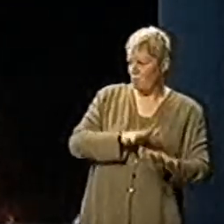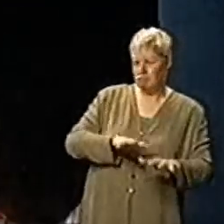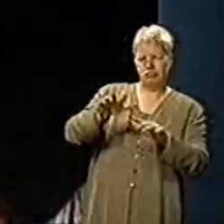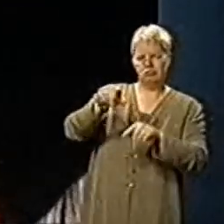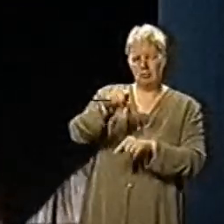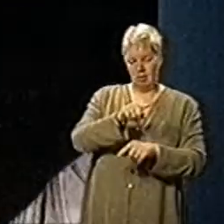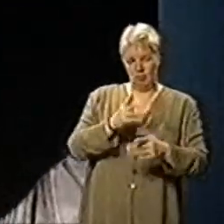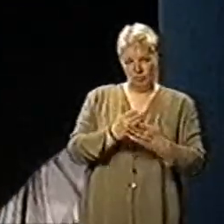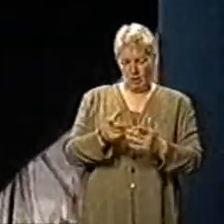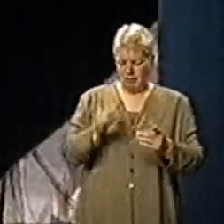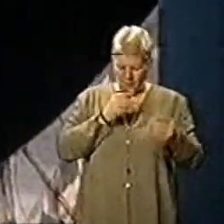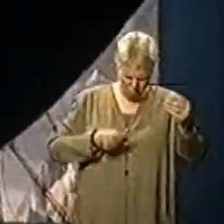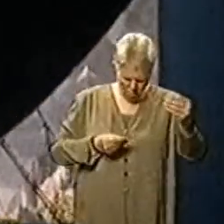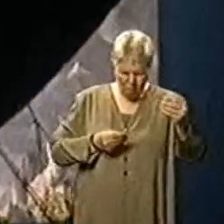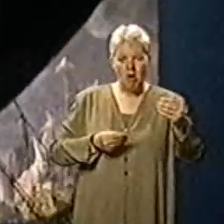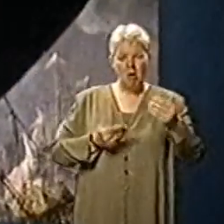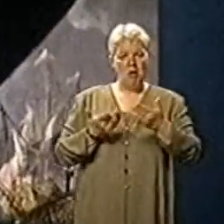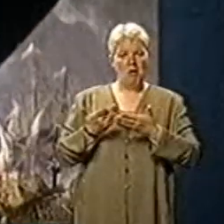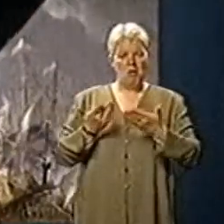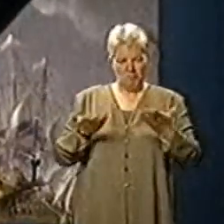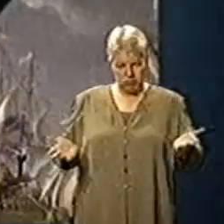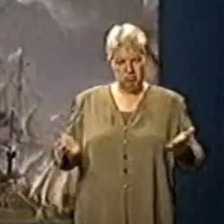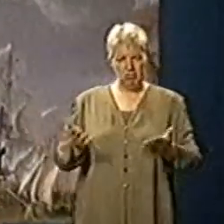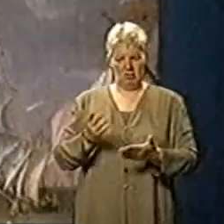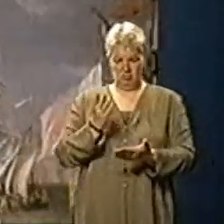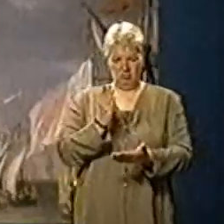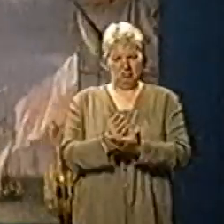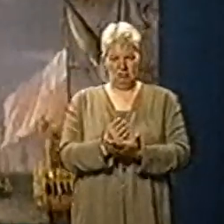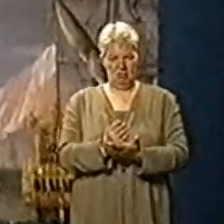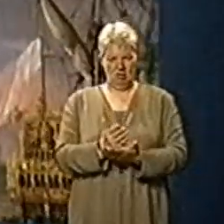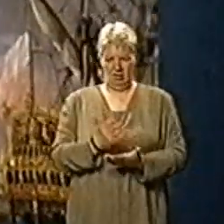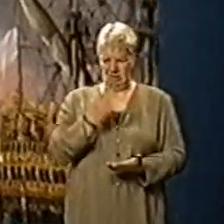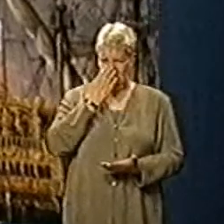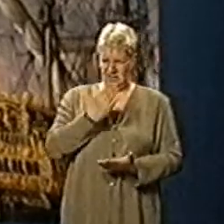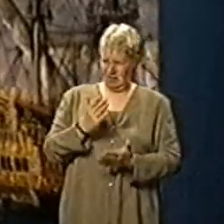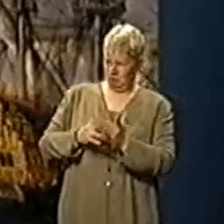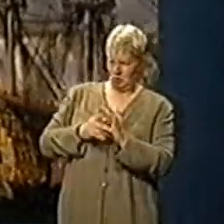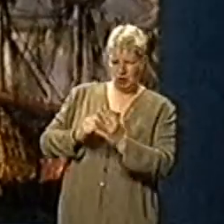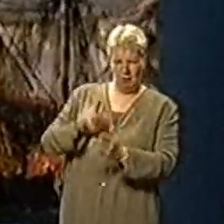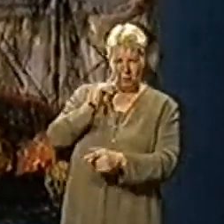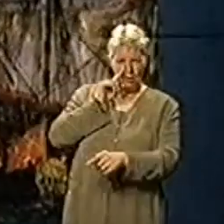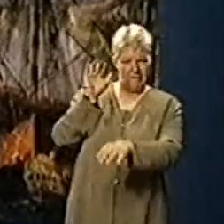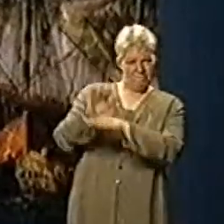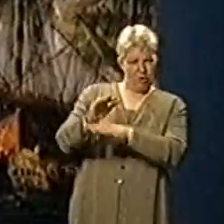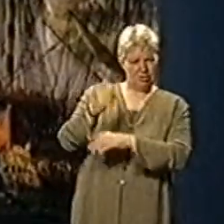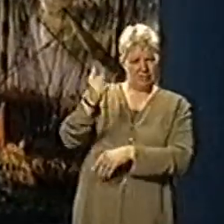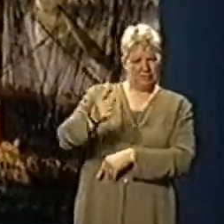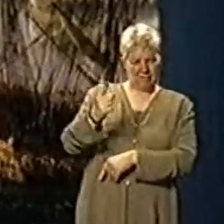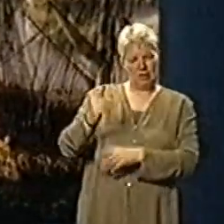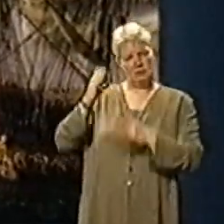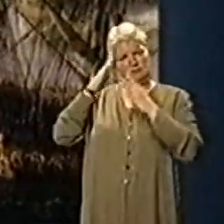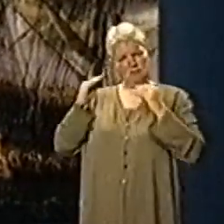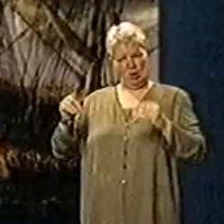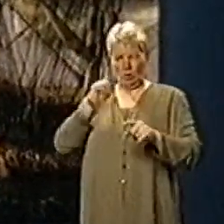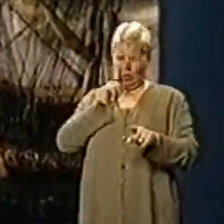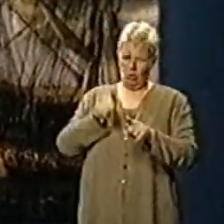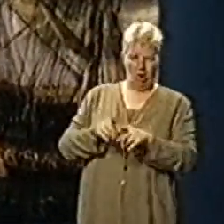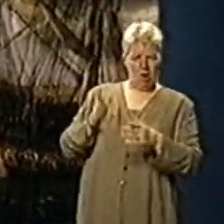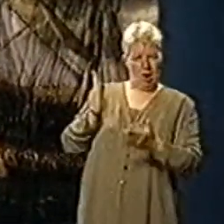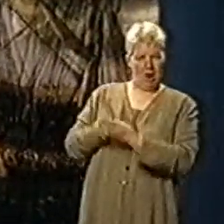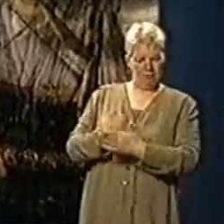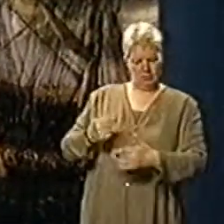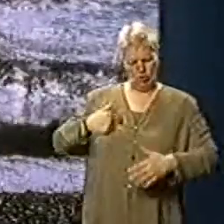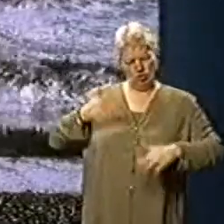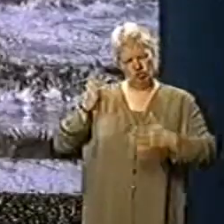was so persuasive that he succeeded in making James seem the foreigner in his own land and the Dutchman the true Brit.